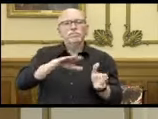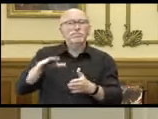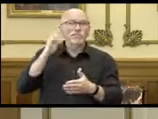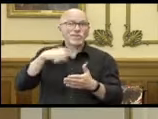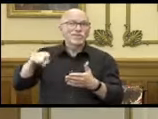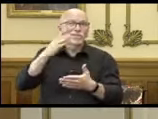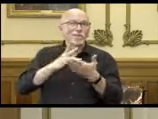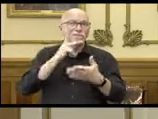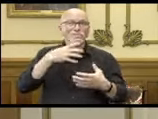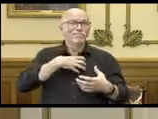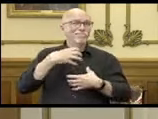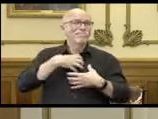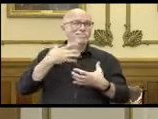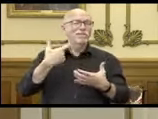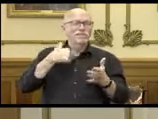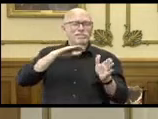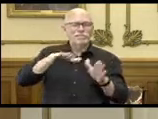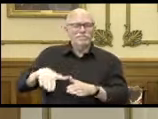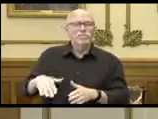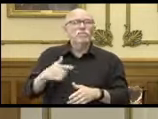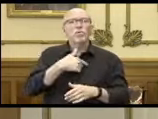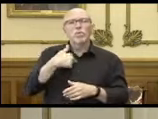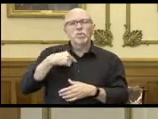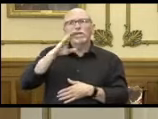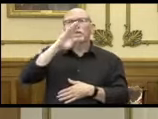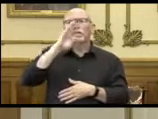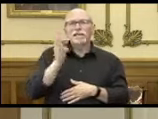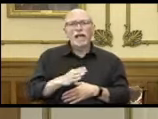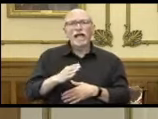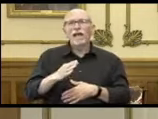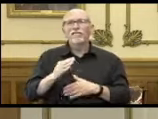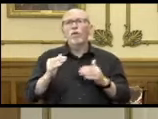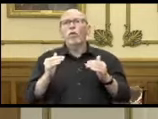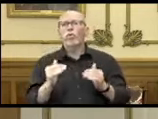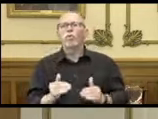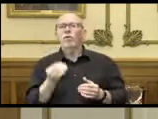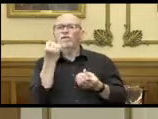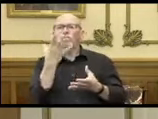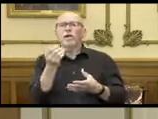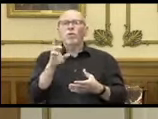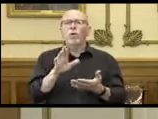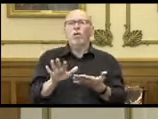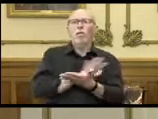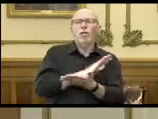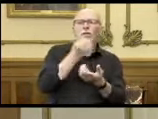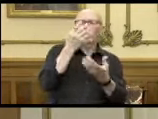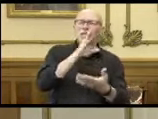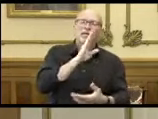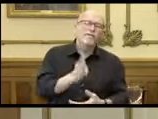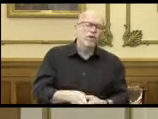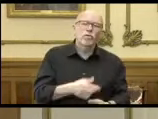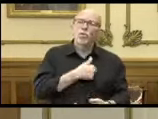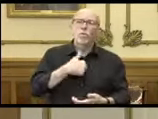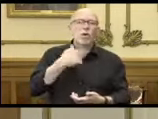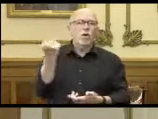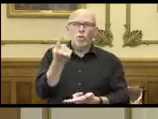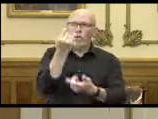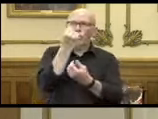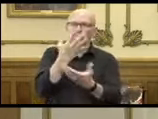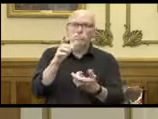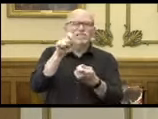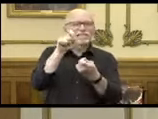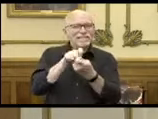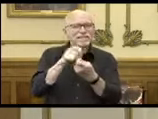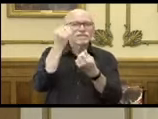by some. We have never under reported or hid data. We have always reported the aggregate data